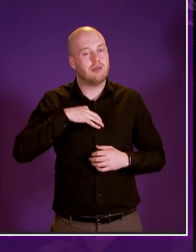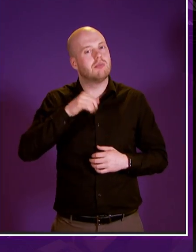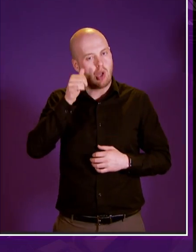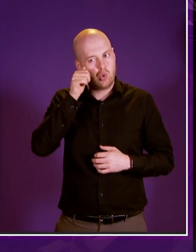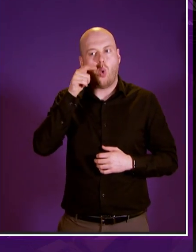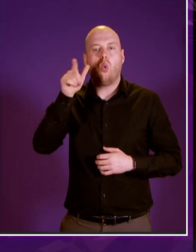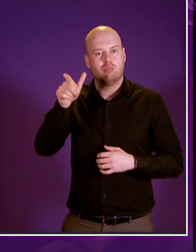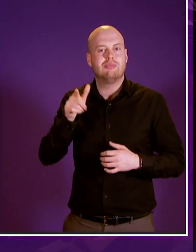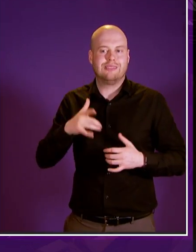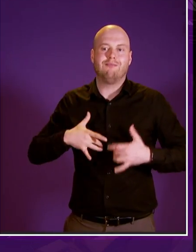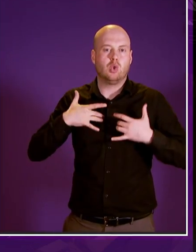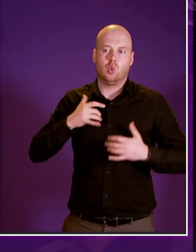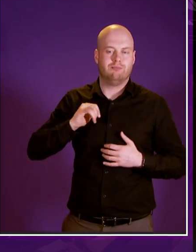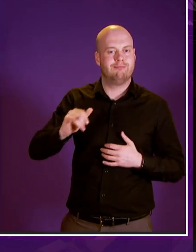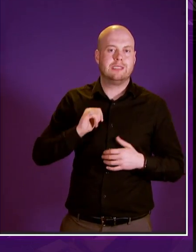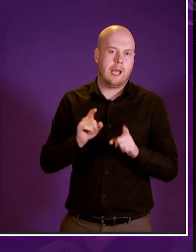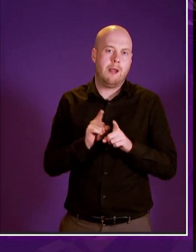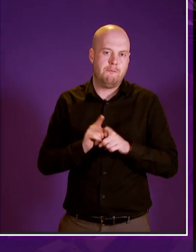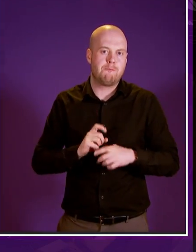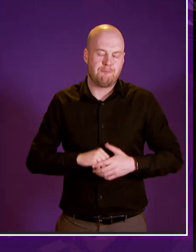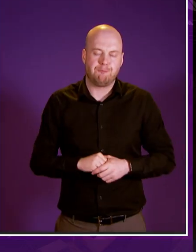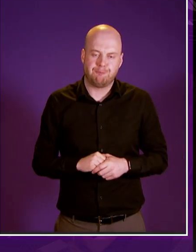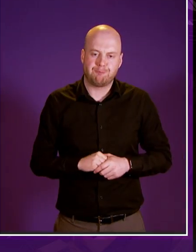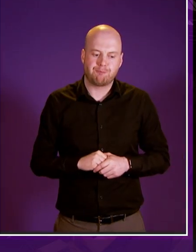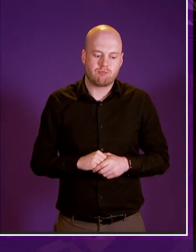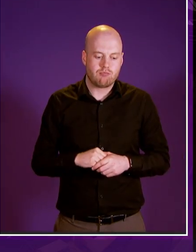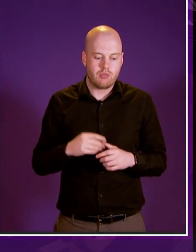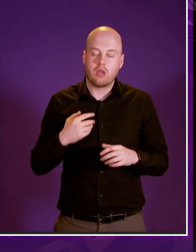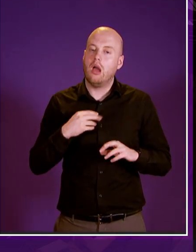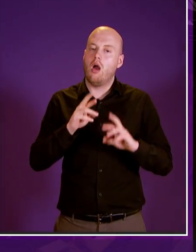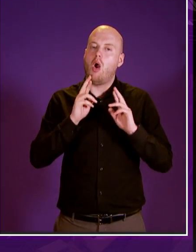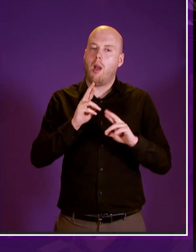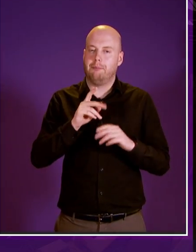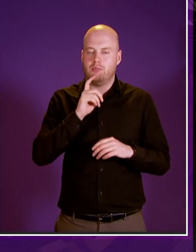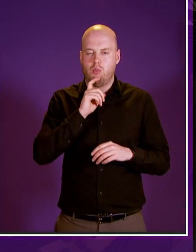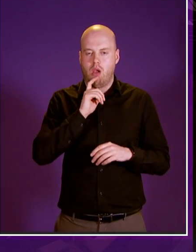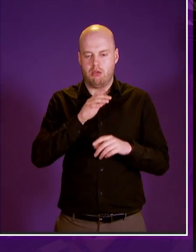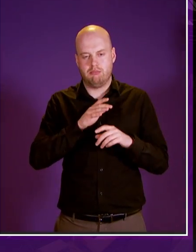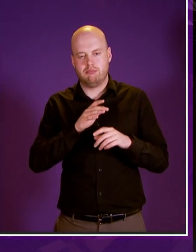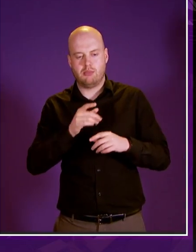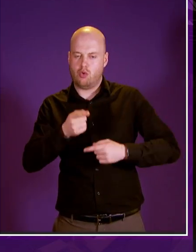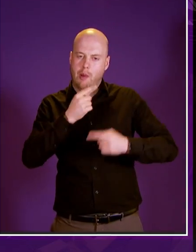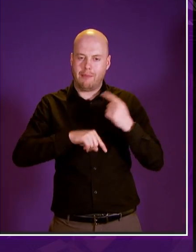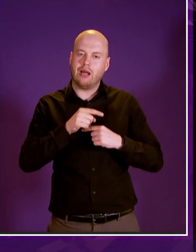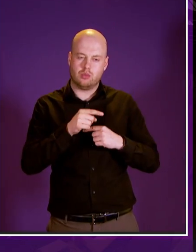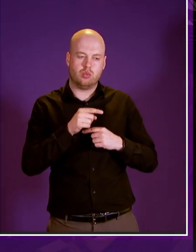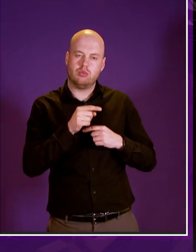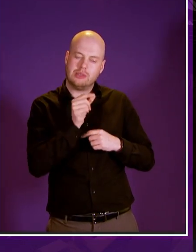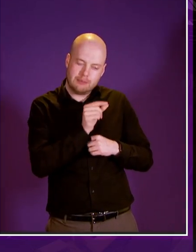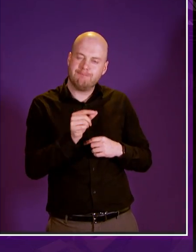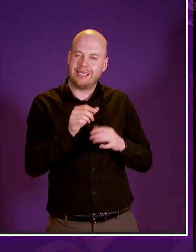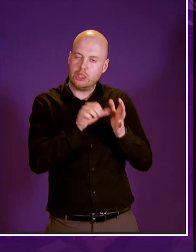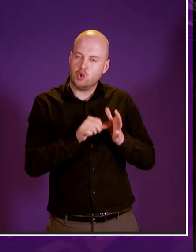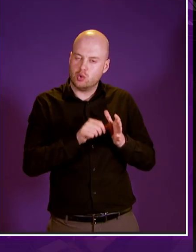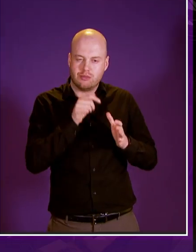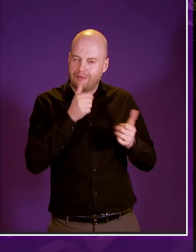my view on this um and also i hope we will return to some of the outstanding issues in relation to the tribunal system itself